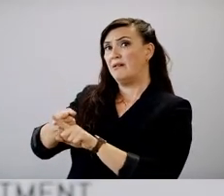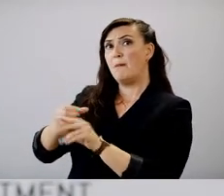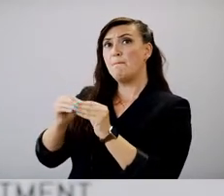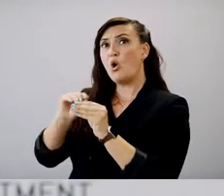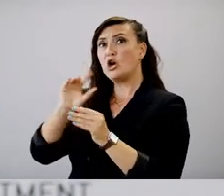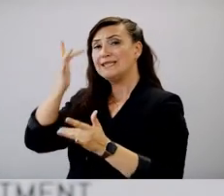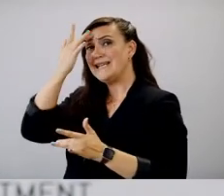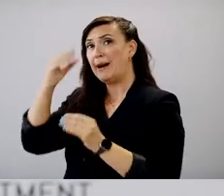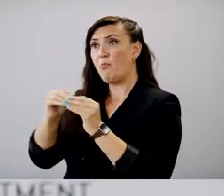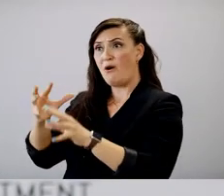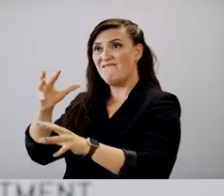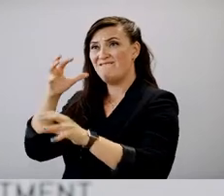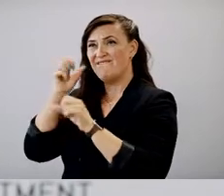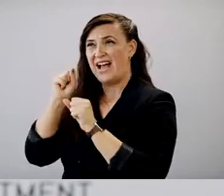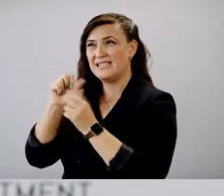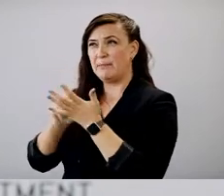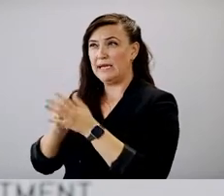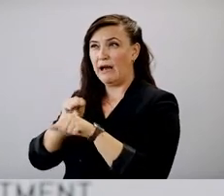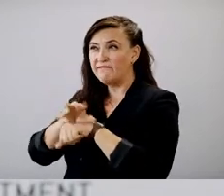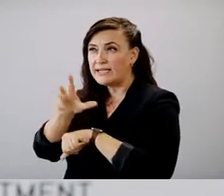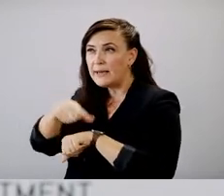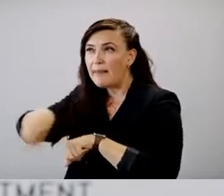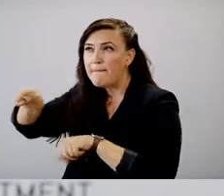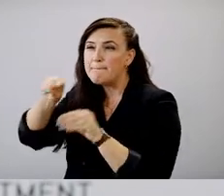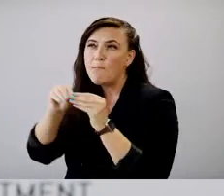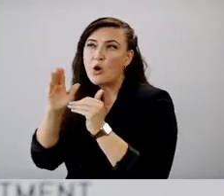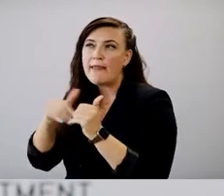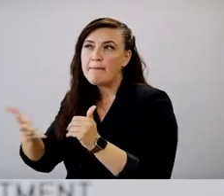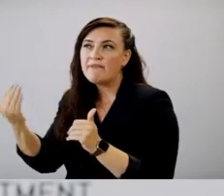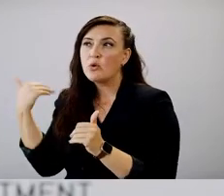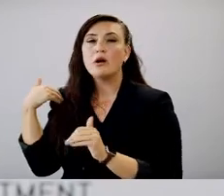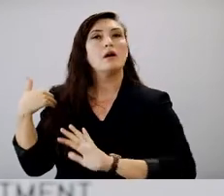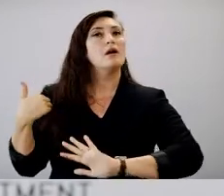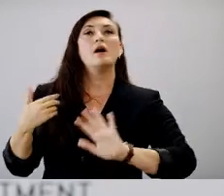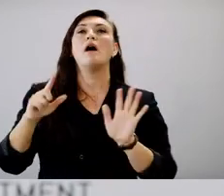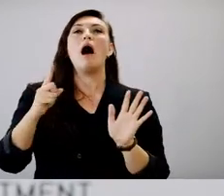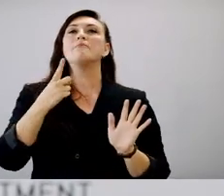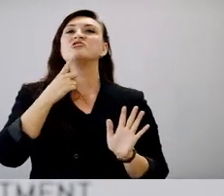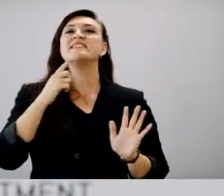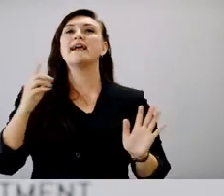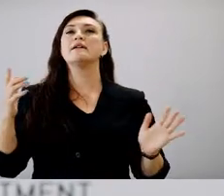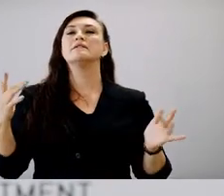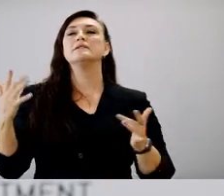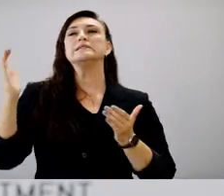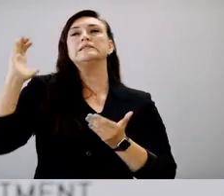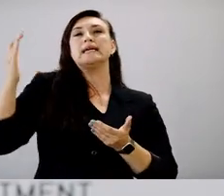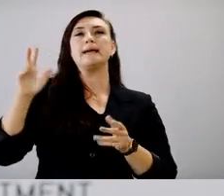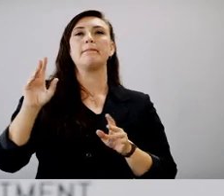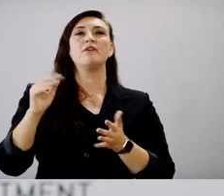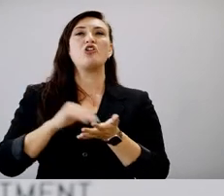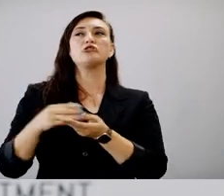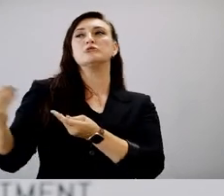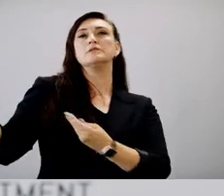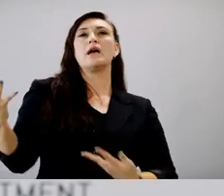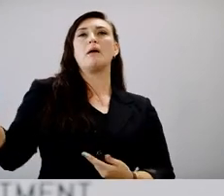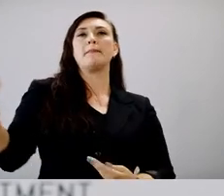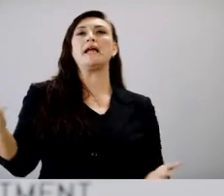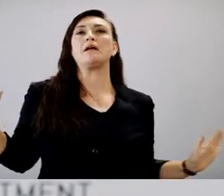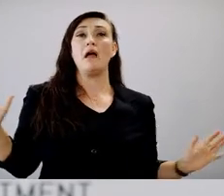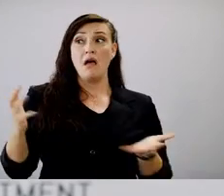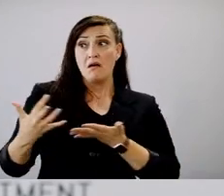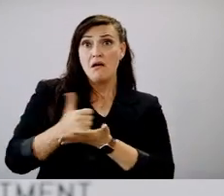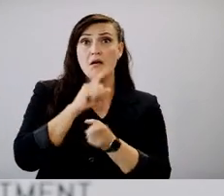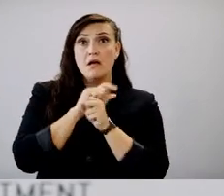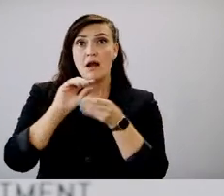it is affecting them more than before. You know, that's anecdotal. What I've heard from the healthcare partners, we don't have any data to, to